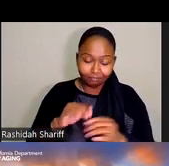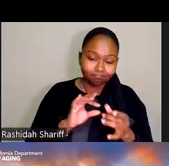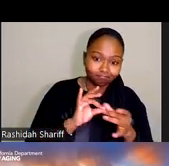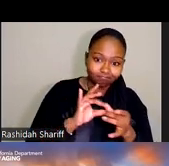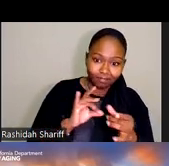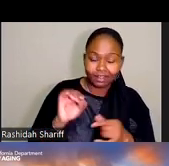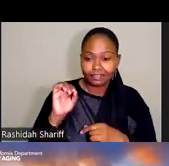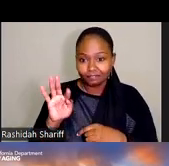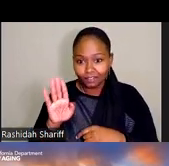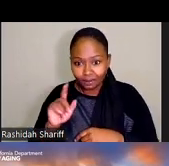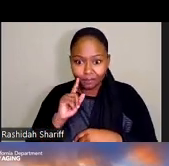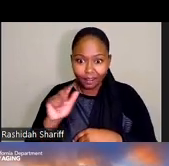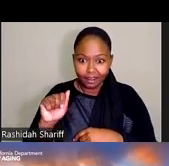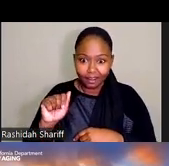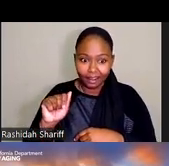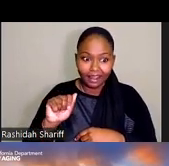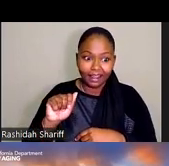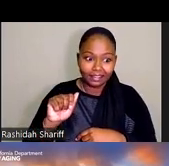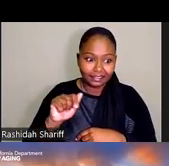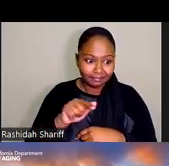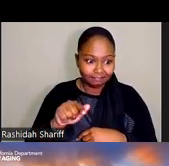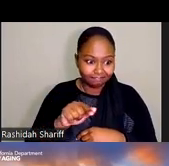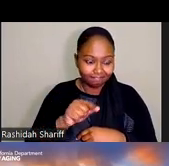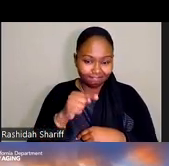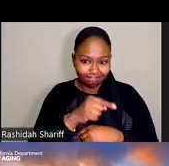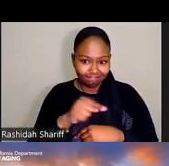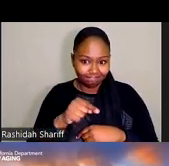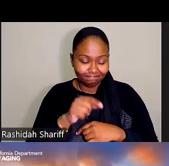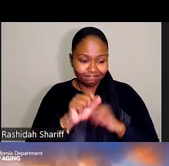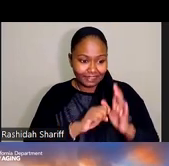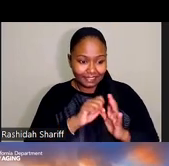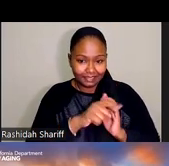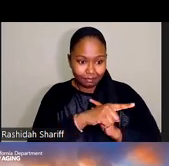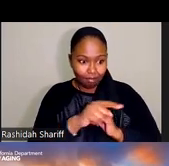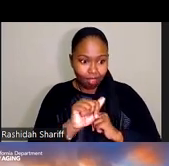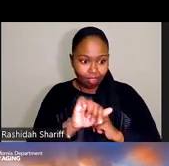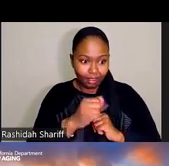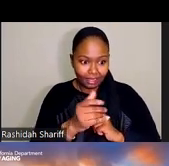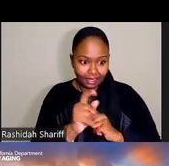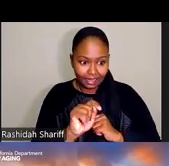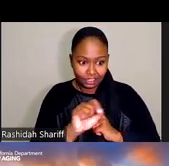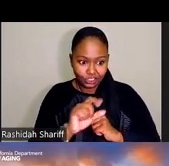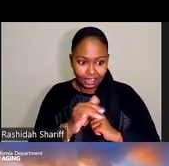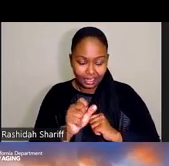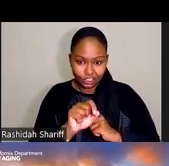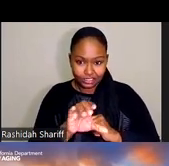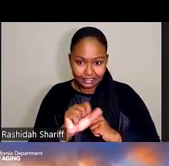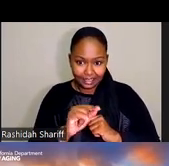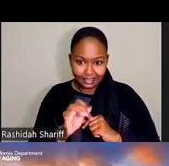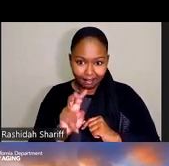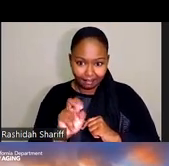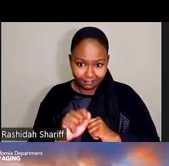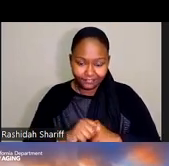at gage at aging.ca.gov. I'm going to go ahead and hand this meeting over to